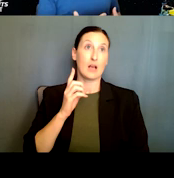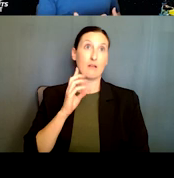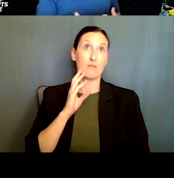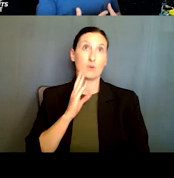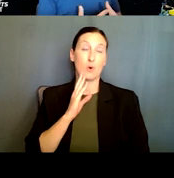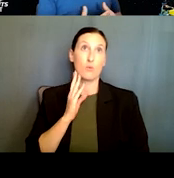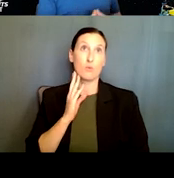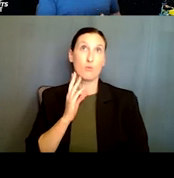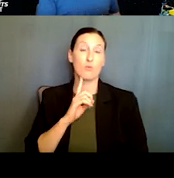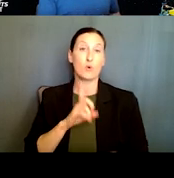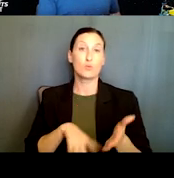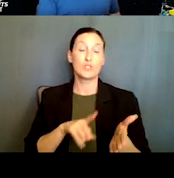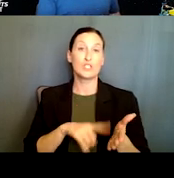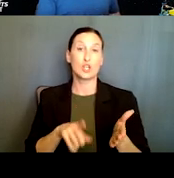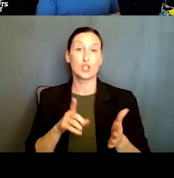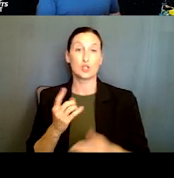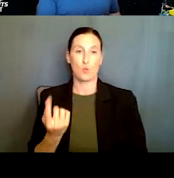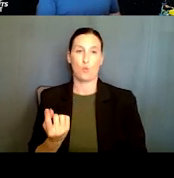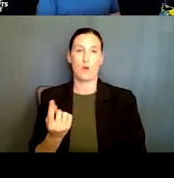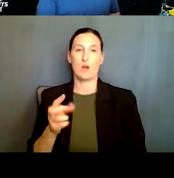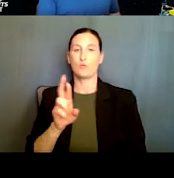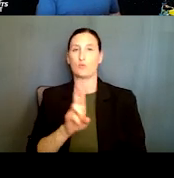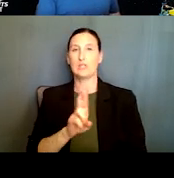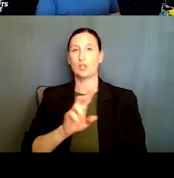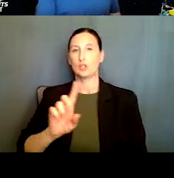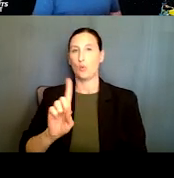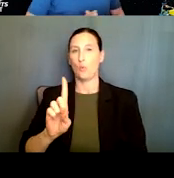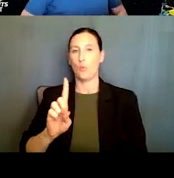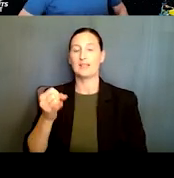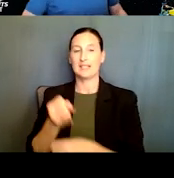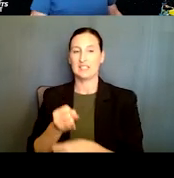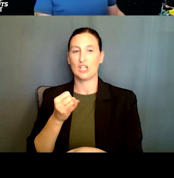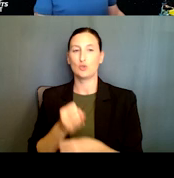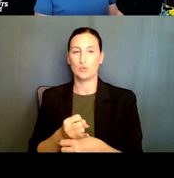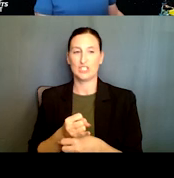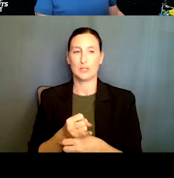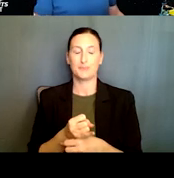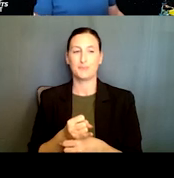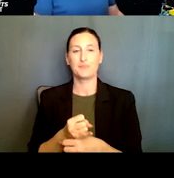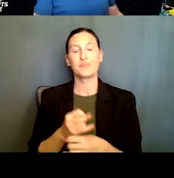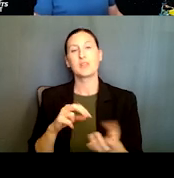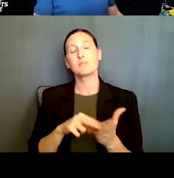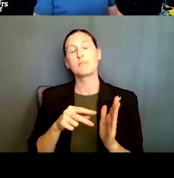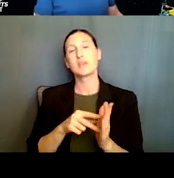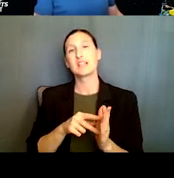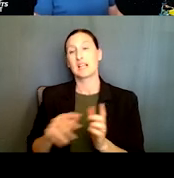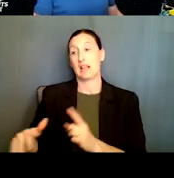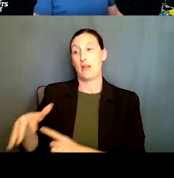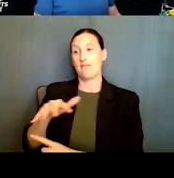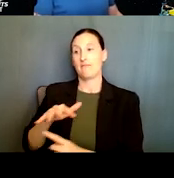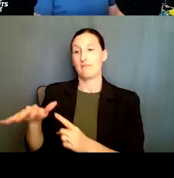research one institution. So those would be institutions where maybe the environment is less